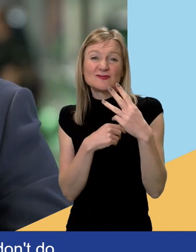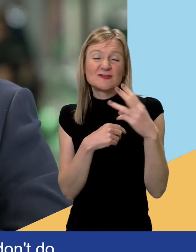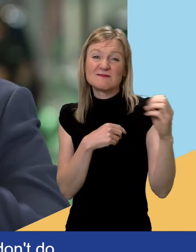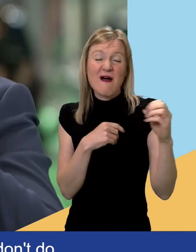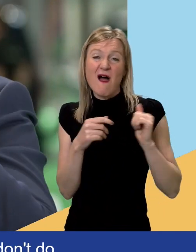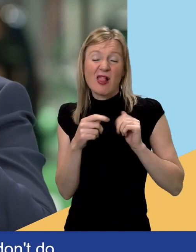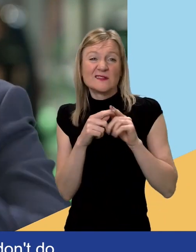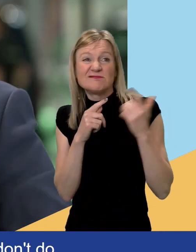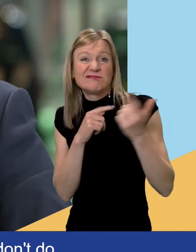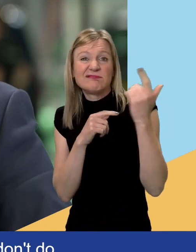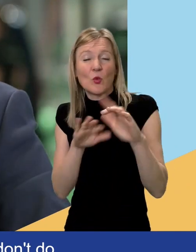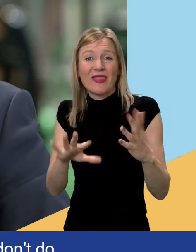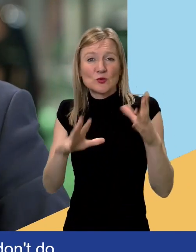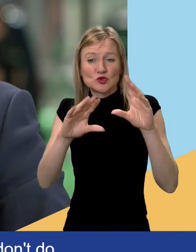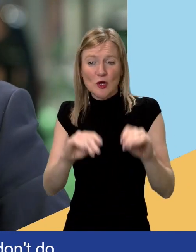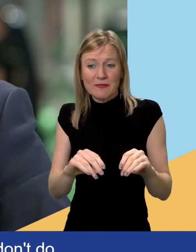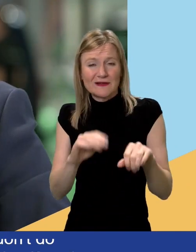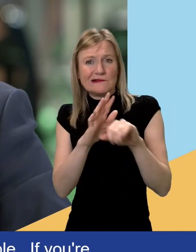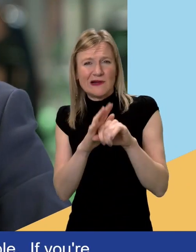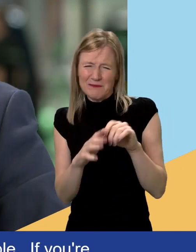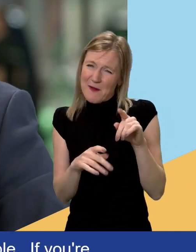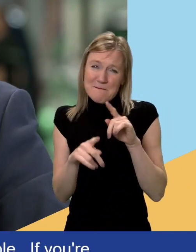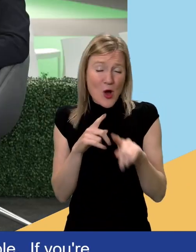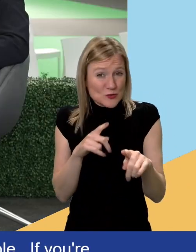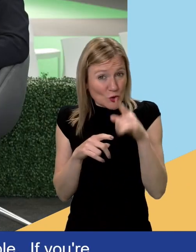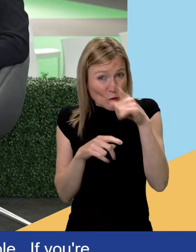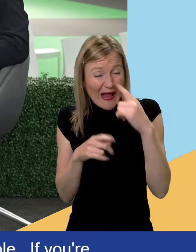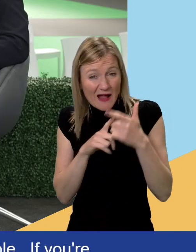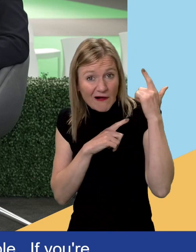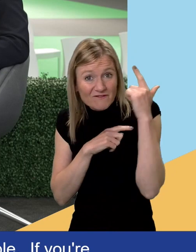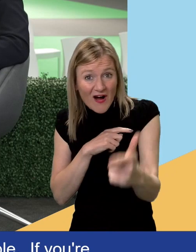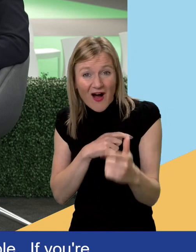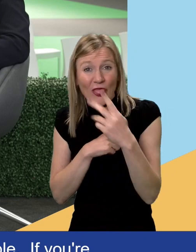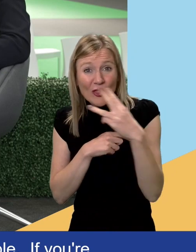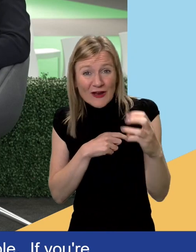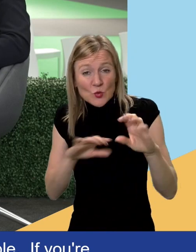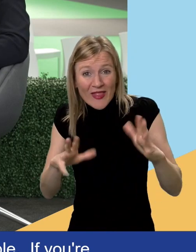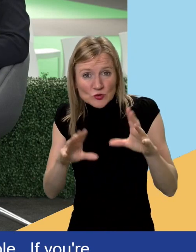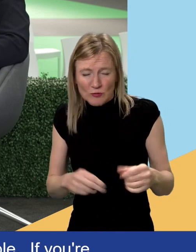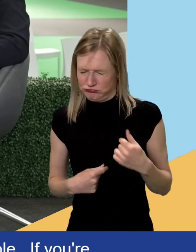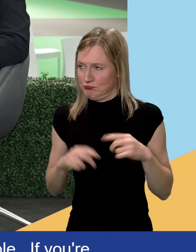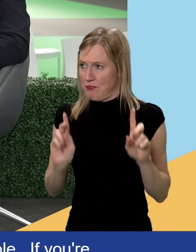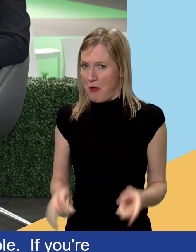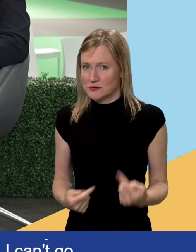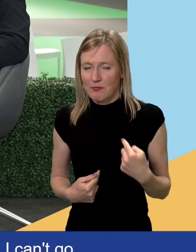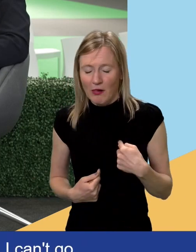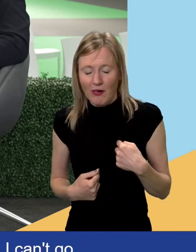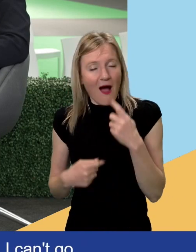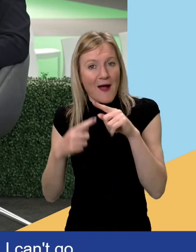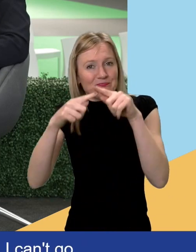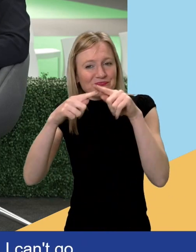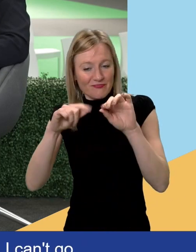300 miles without stopping, that must be crazy. I can't go more than 150 miles without stopping. I've got to drive down to Brighton